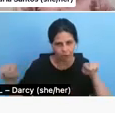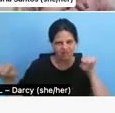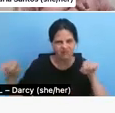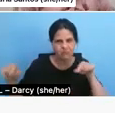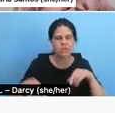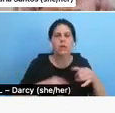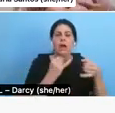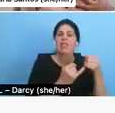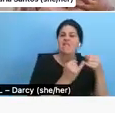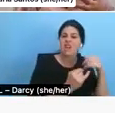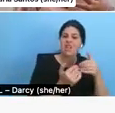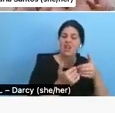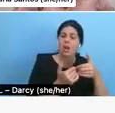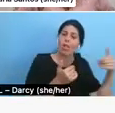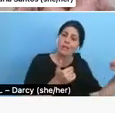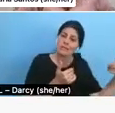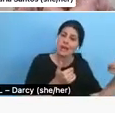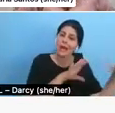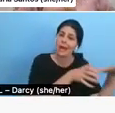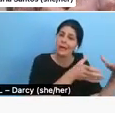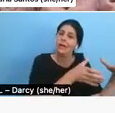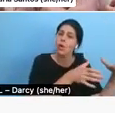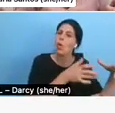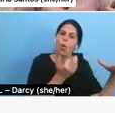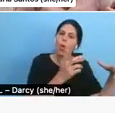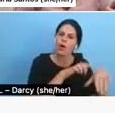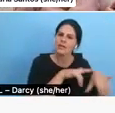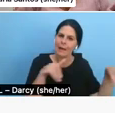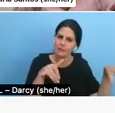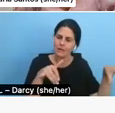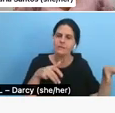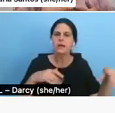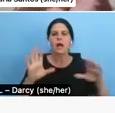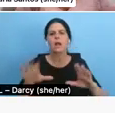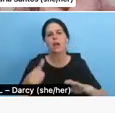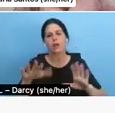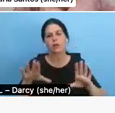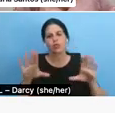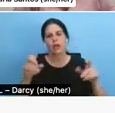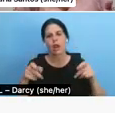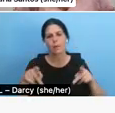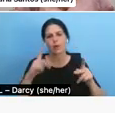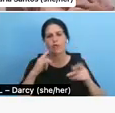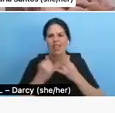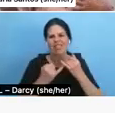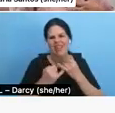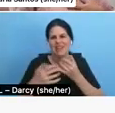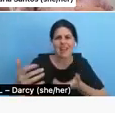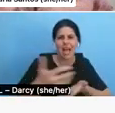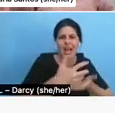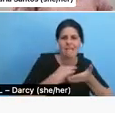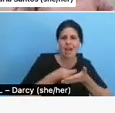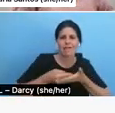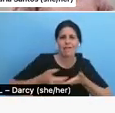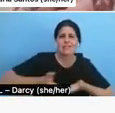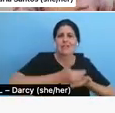side, um, or simultaneously, um, this is another great opportunity for the last round of fundraising, right? Maybe